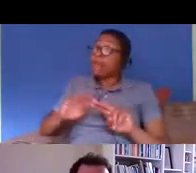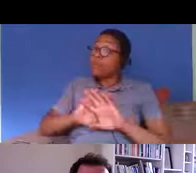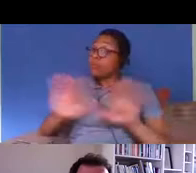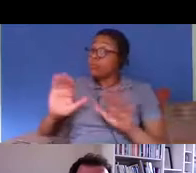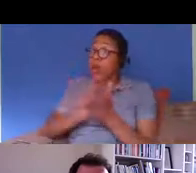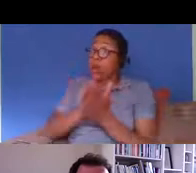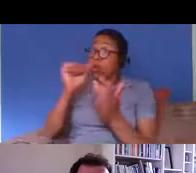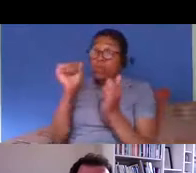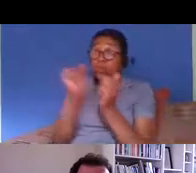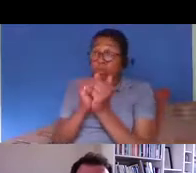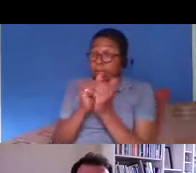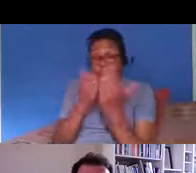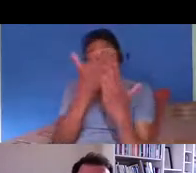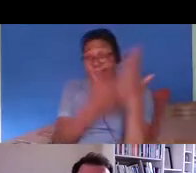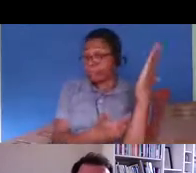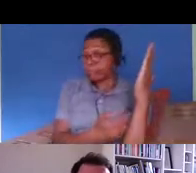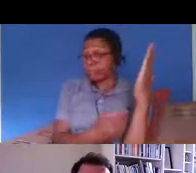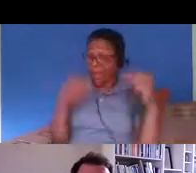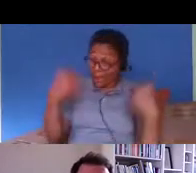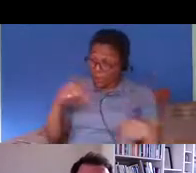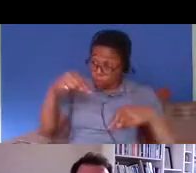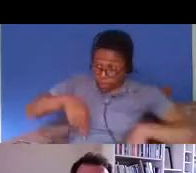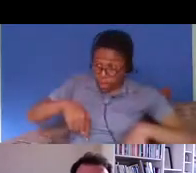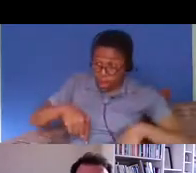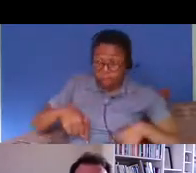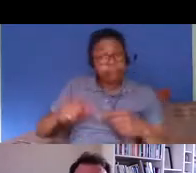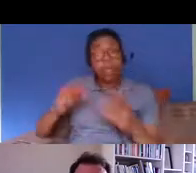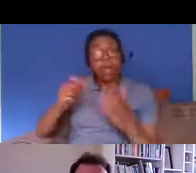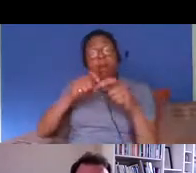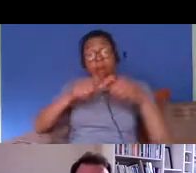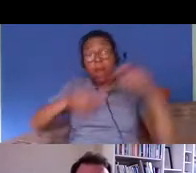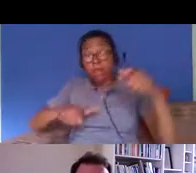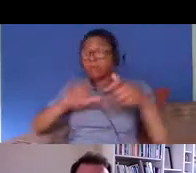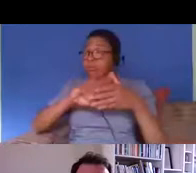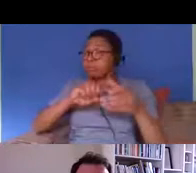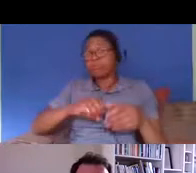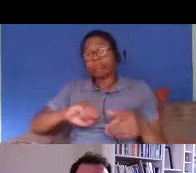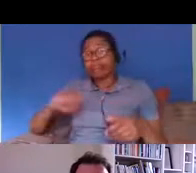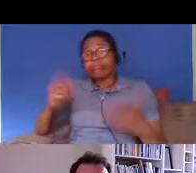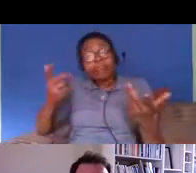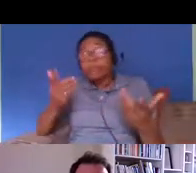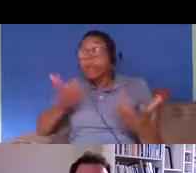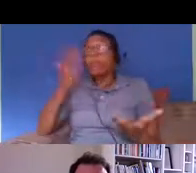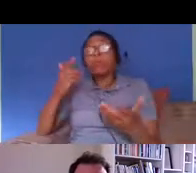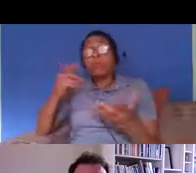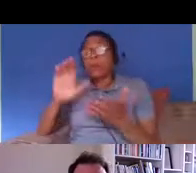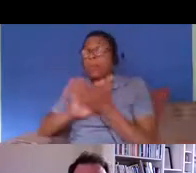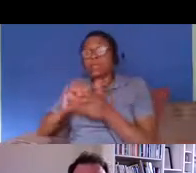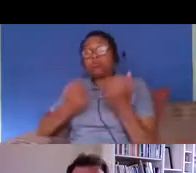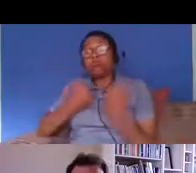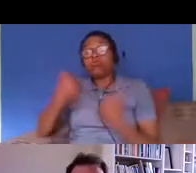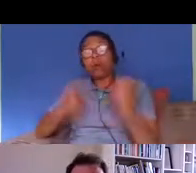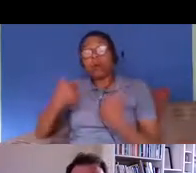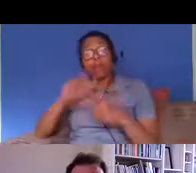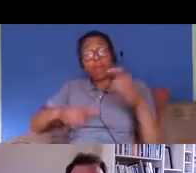have no immigration status um something similar introduced also for marriage and there's been a long-standing duty on marriage registrars